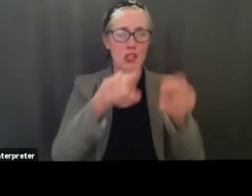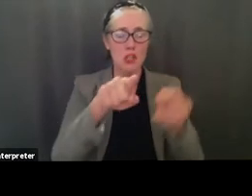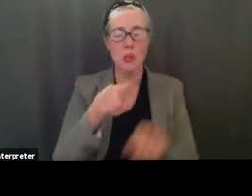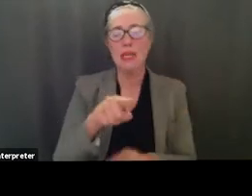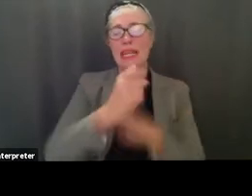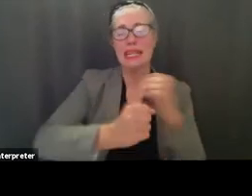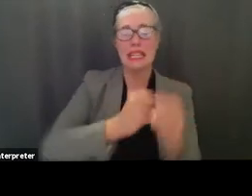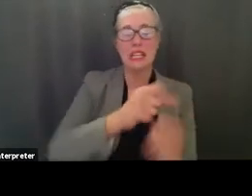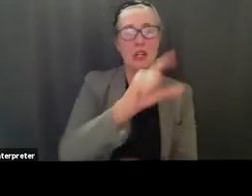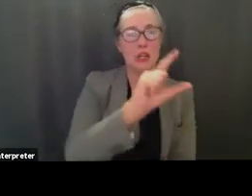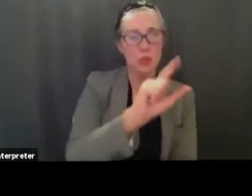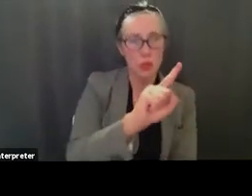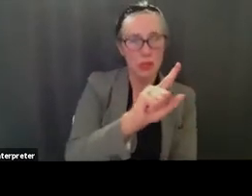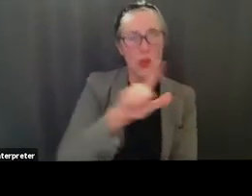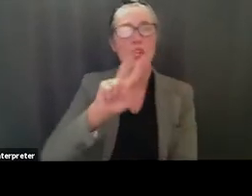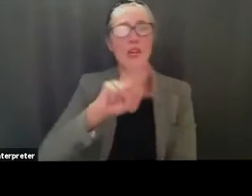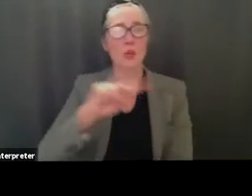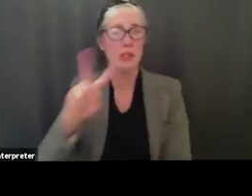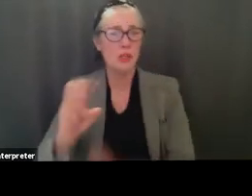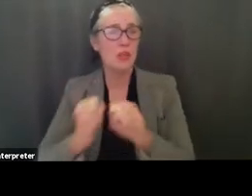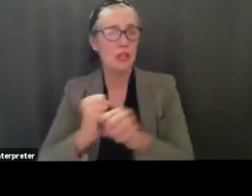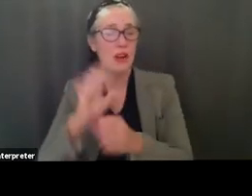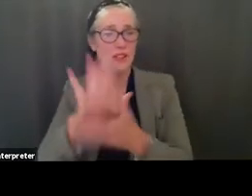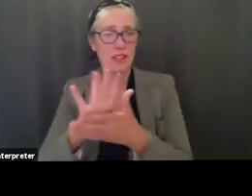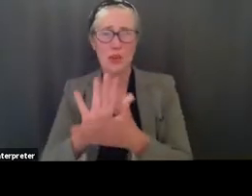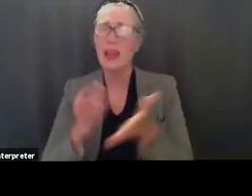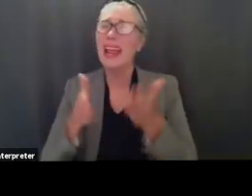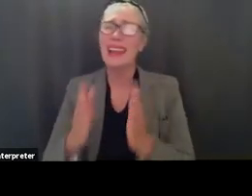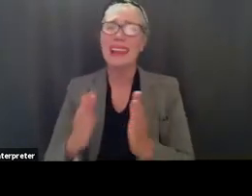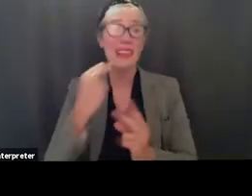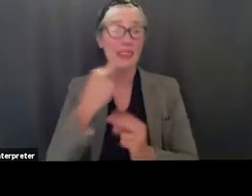let their voices be heard thank you